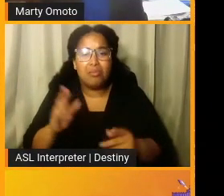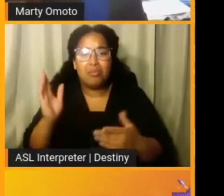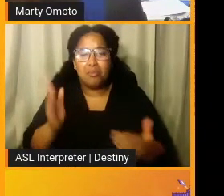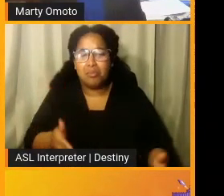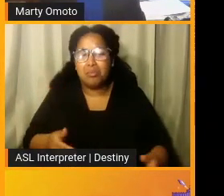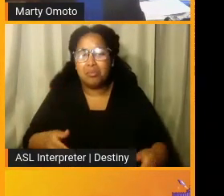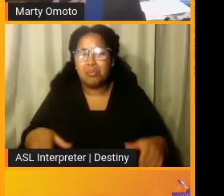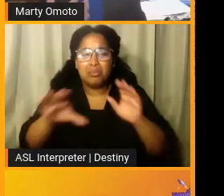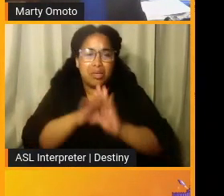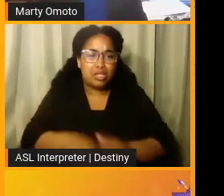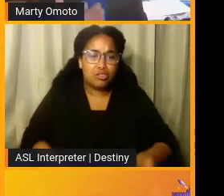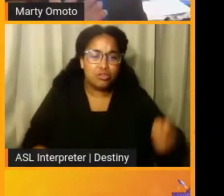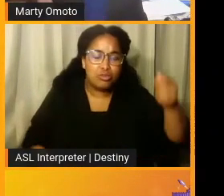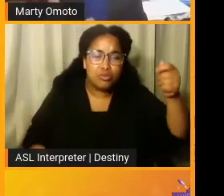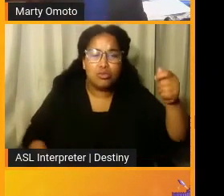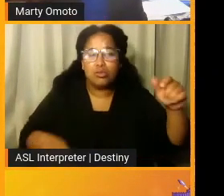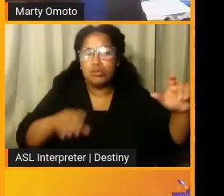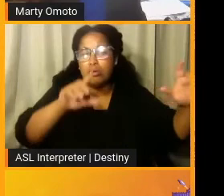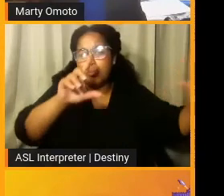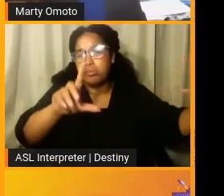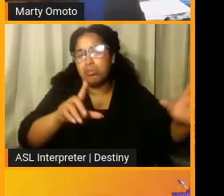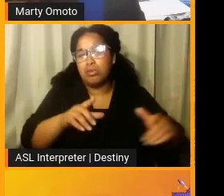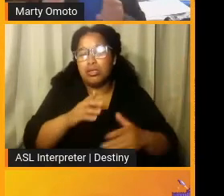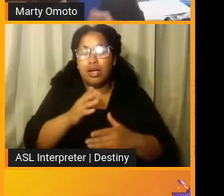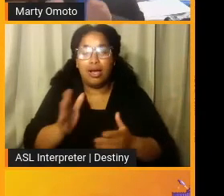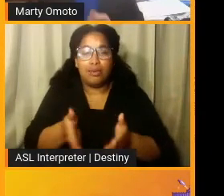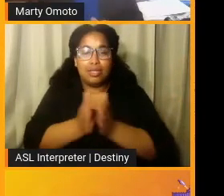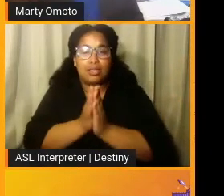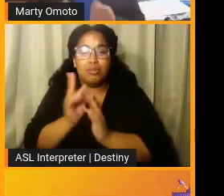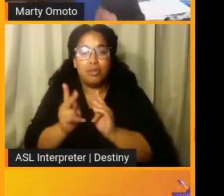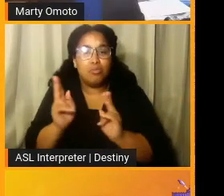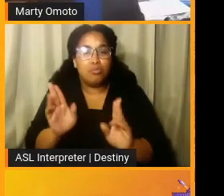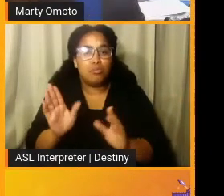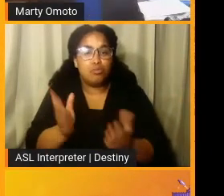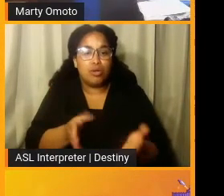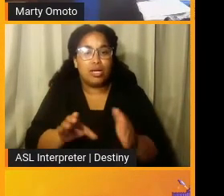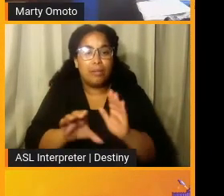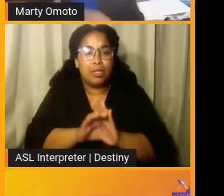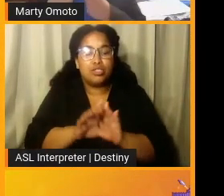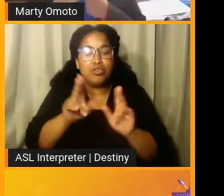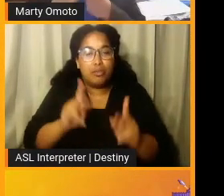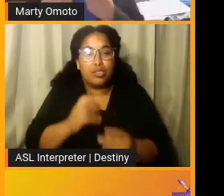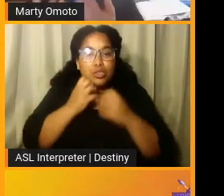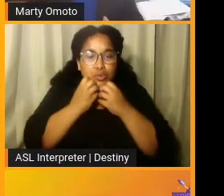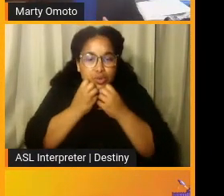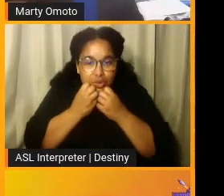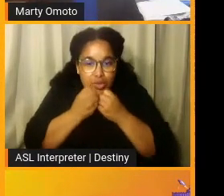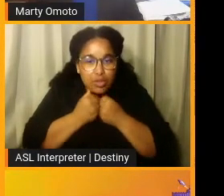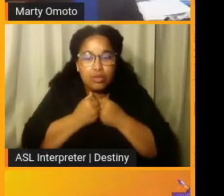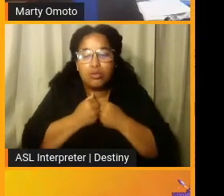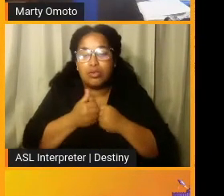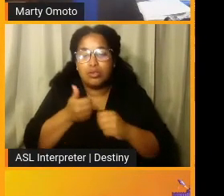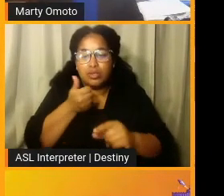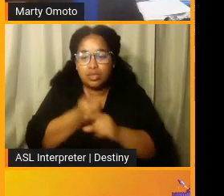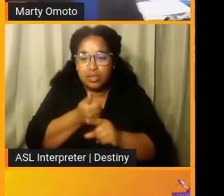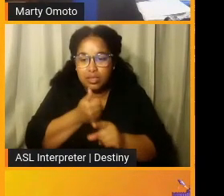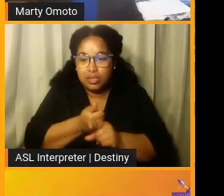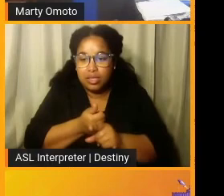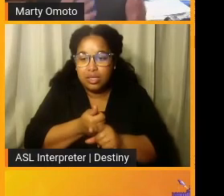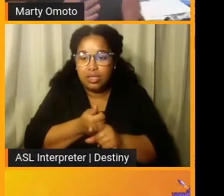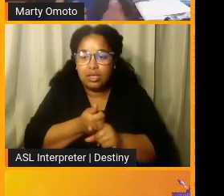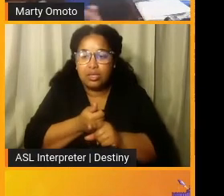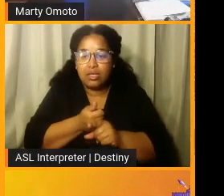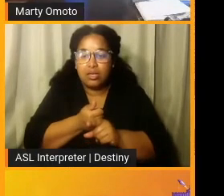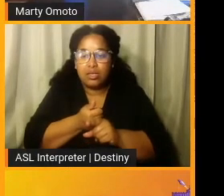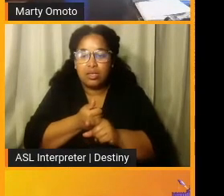holding pictures. One of the things I ask people to do is bring a picture of your loved one or a picture of yourself to the